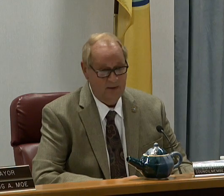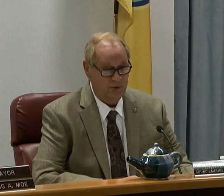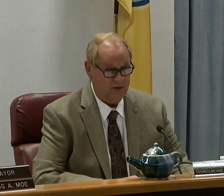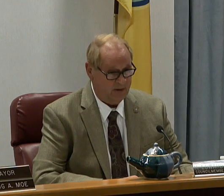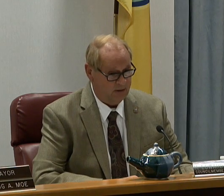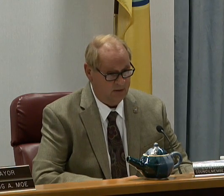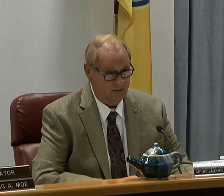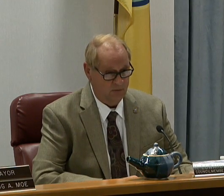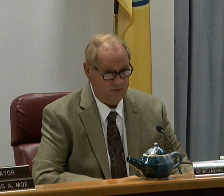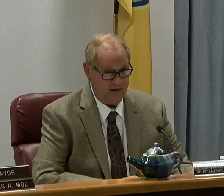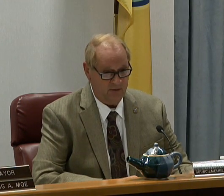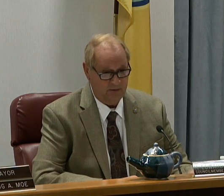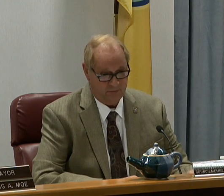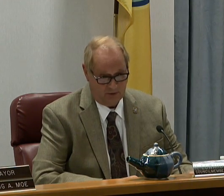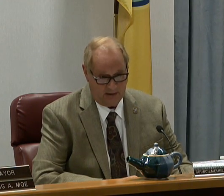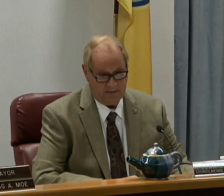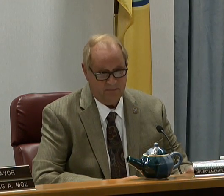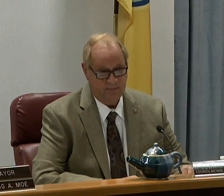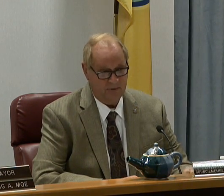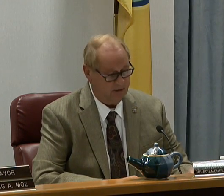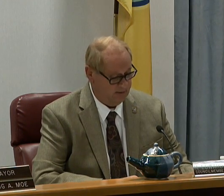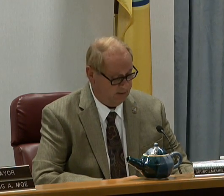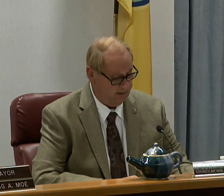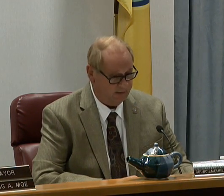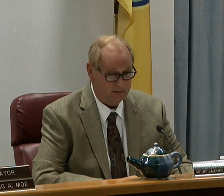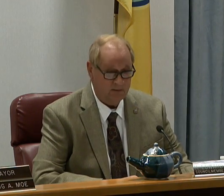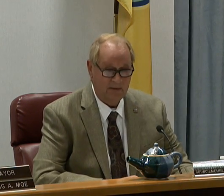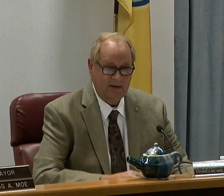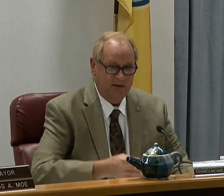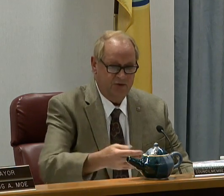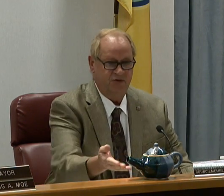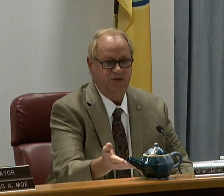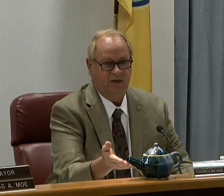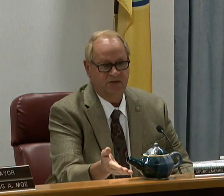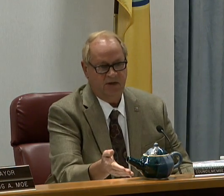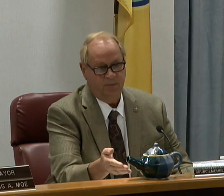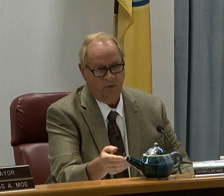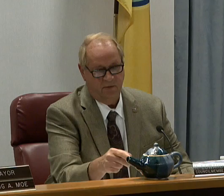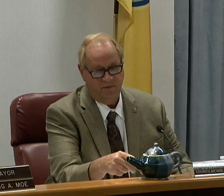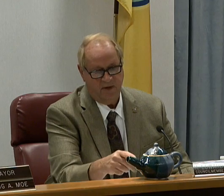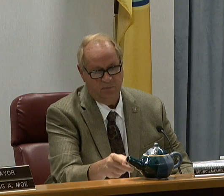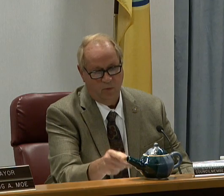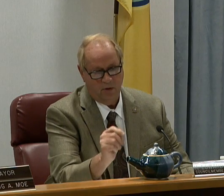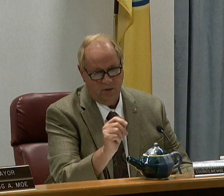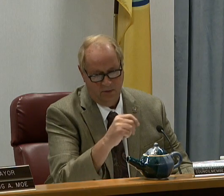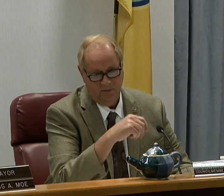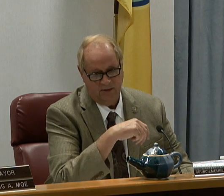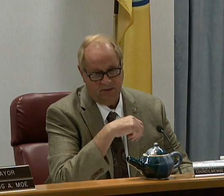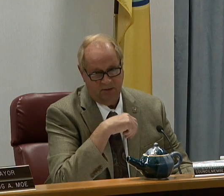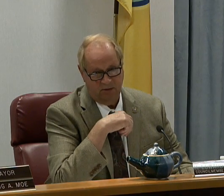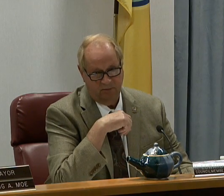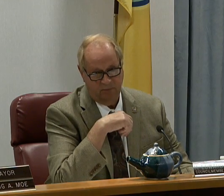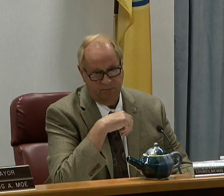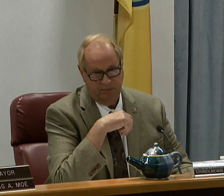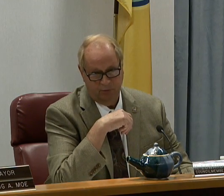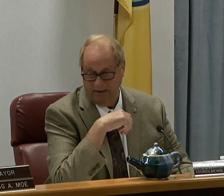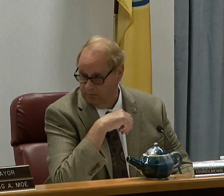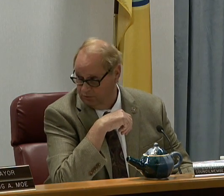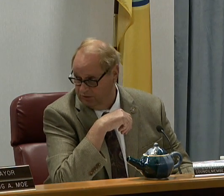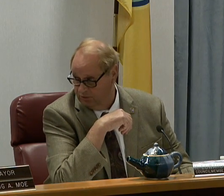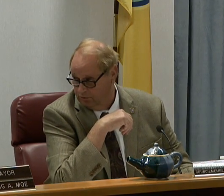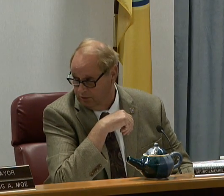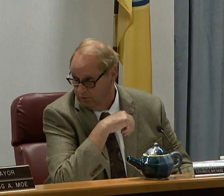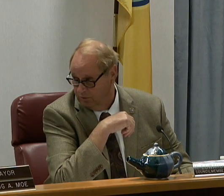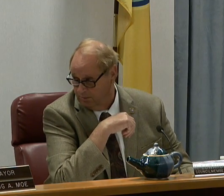which I attended on Saturday. It was late, but I did get there. And this is an example of the fine work that the people